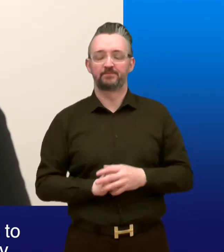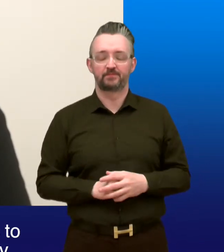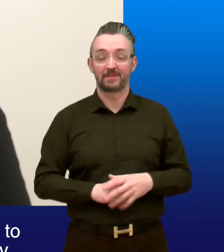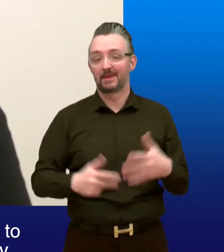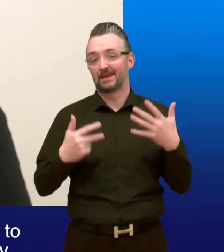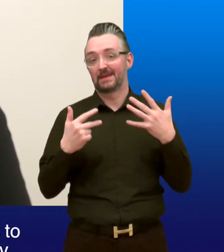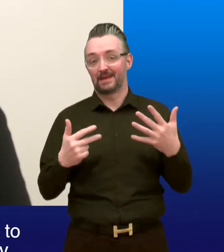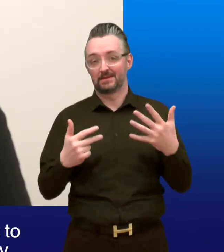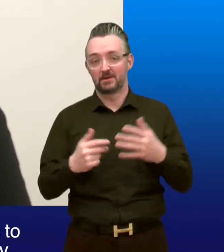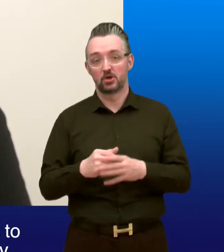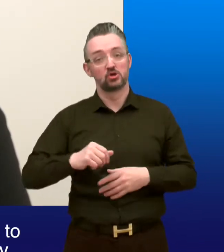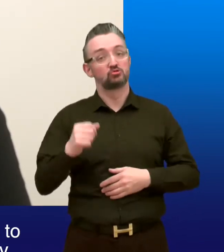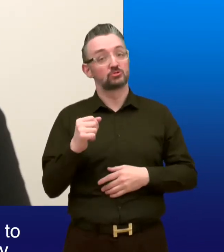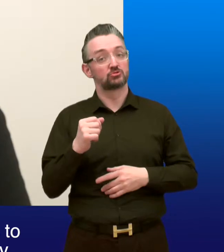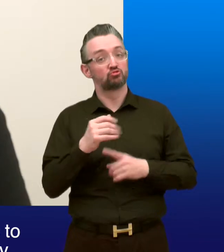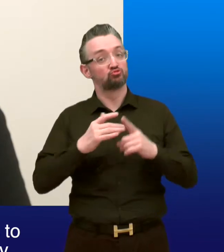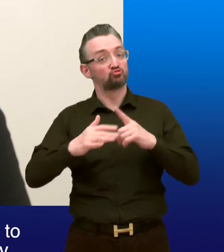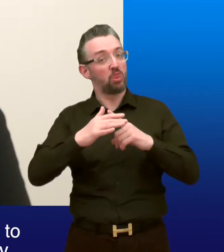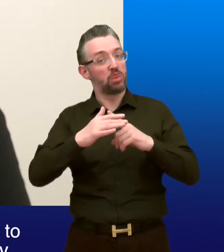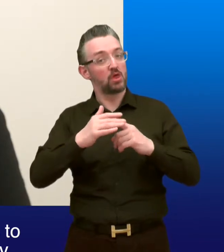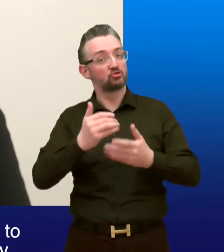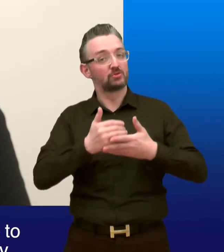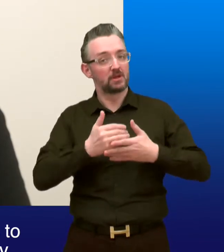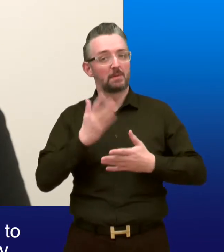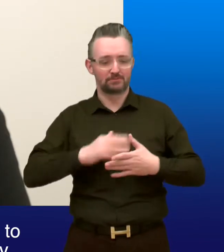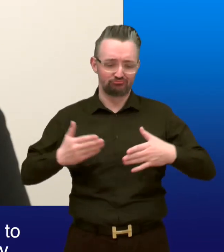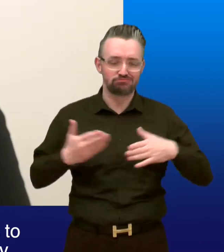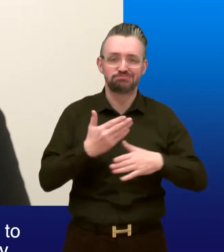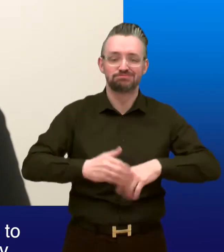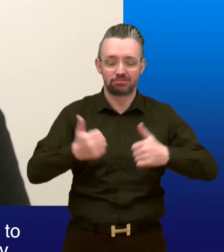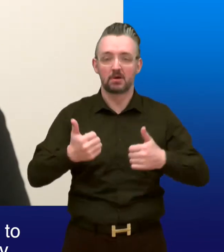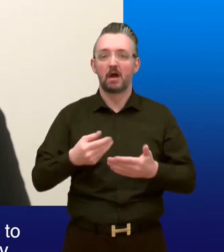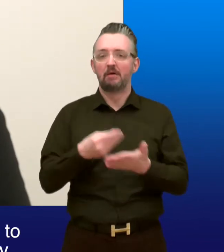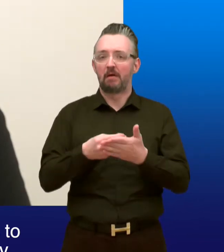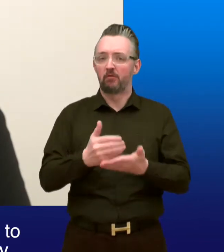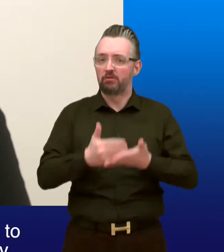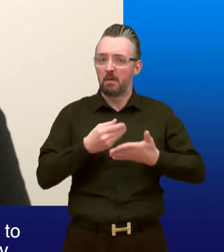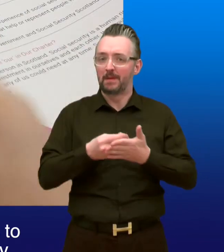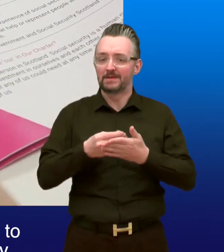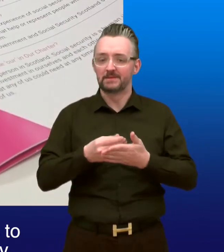8. The Scottish Social Security system is to be efficient and deliver value for money.